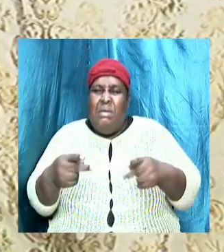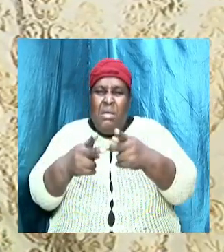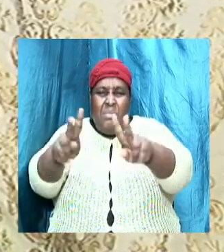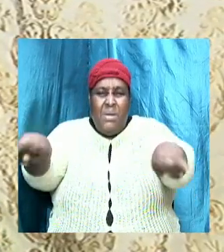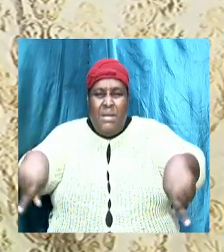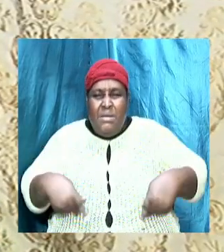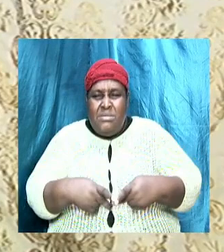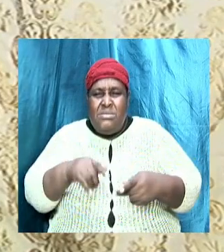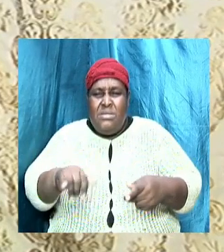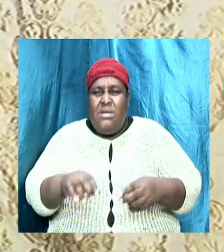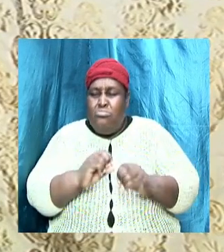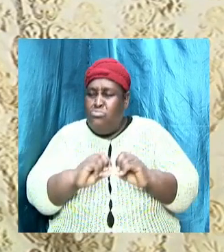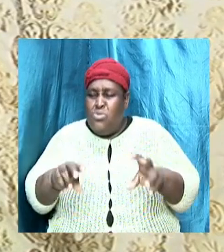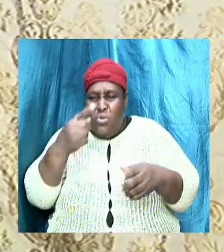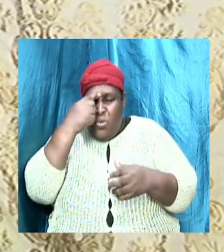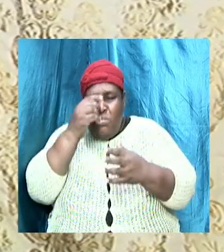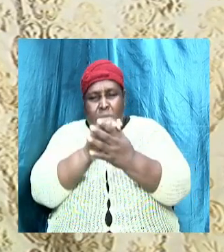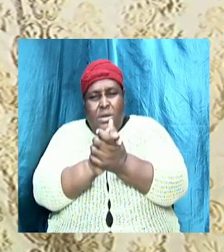at all.